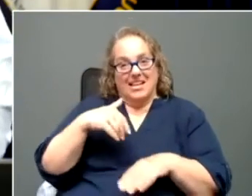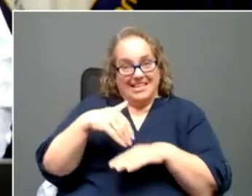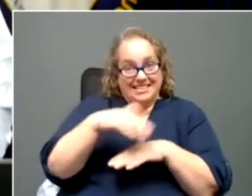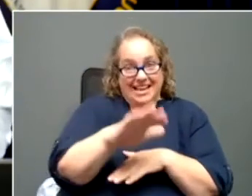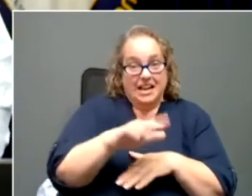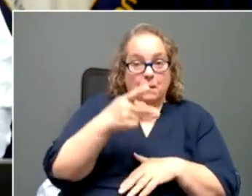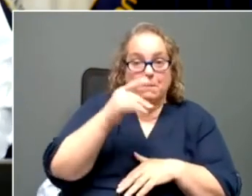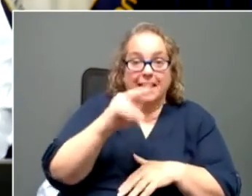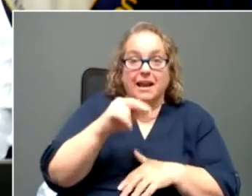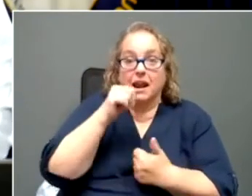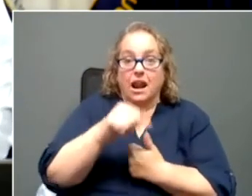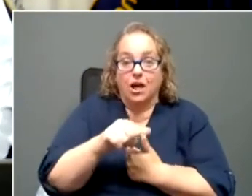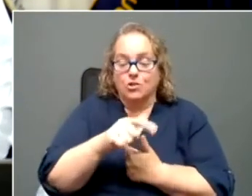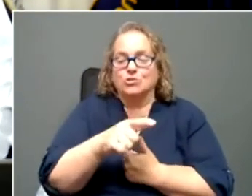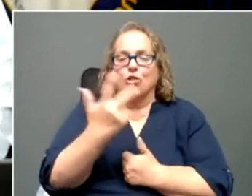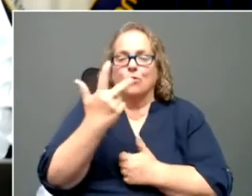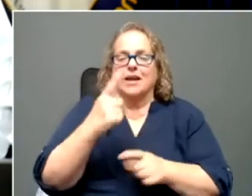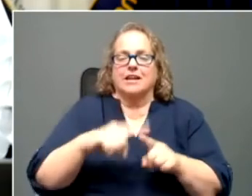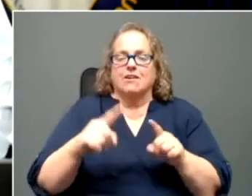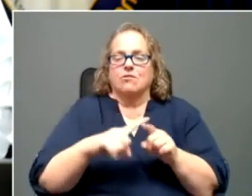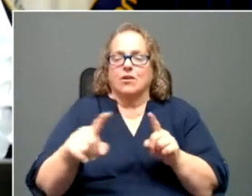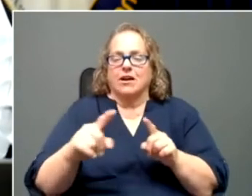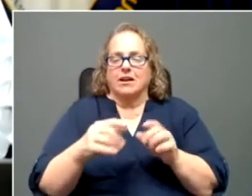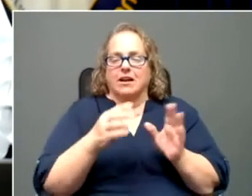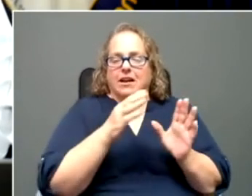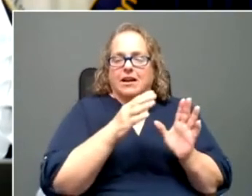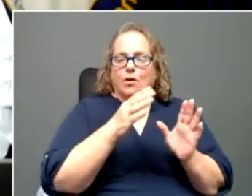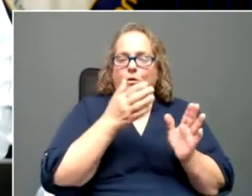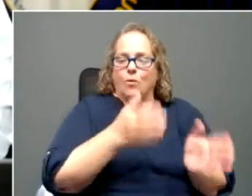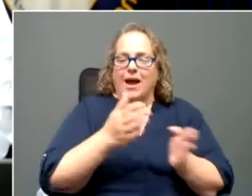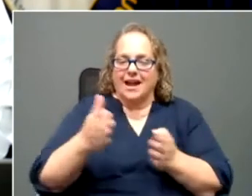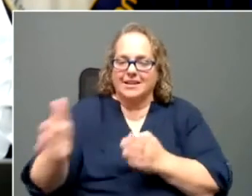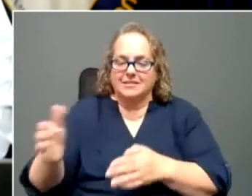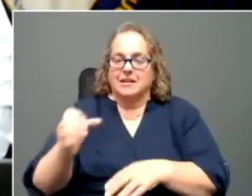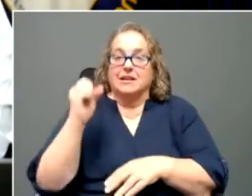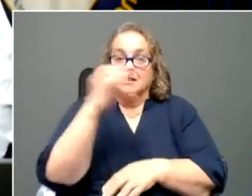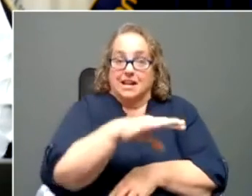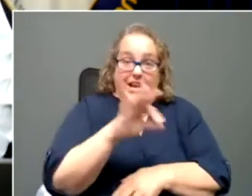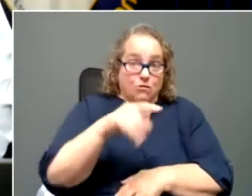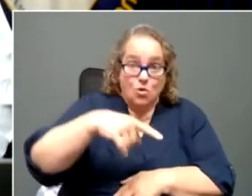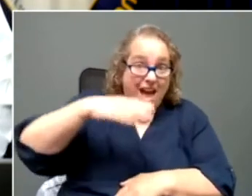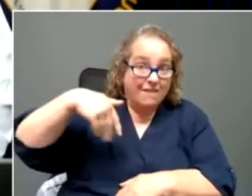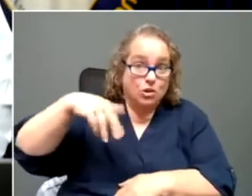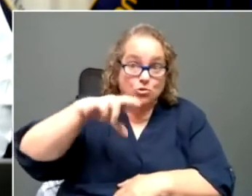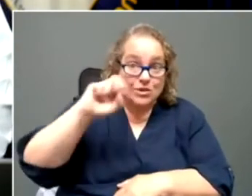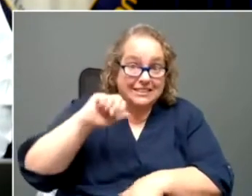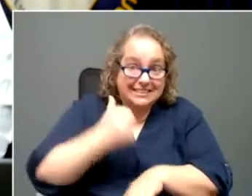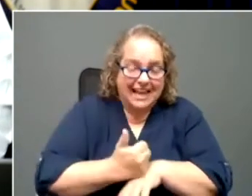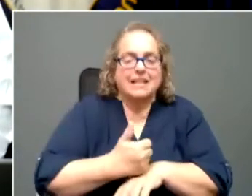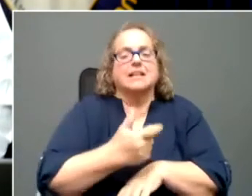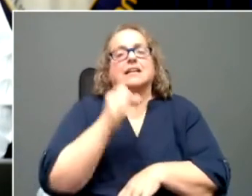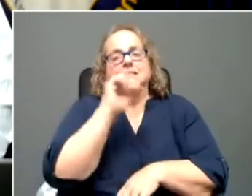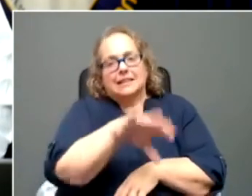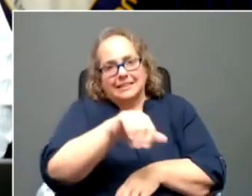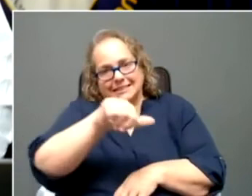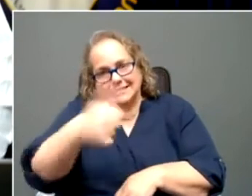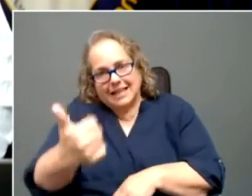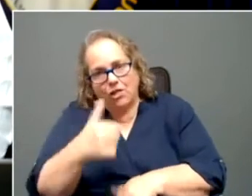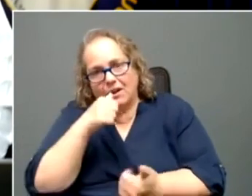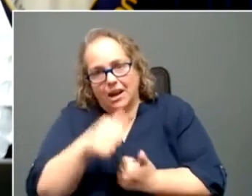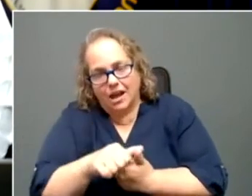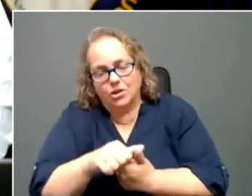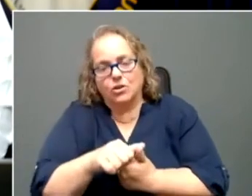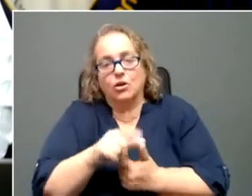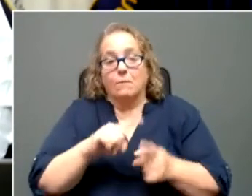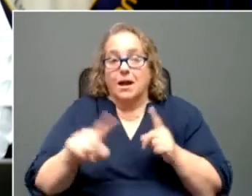see if we've sent out a second letter to anybody who hasn't reset their pen. But if people have successfully reset their pen and enter in